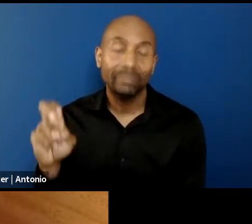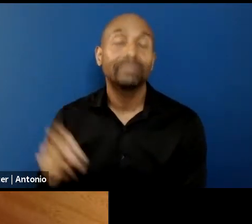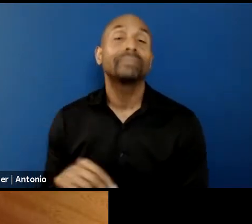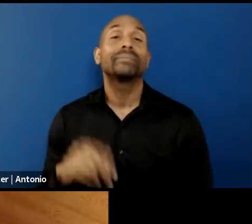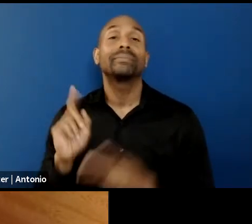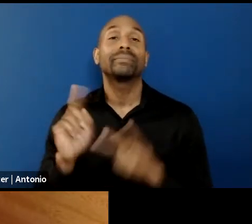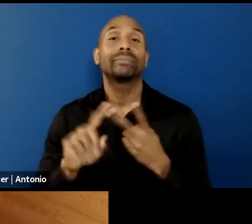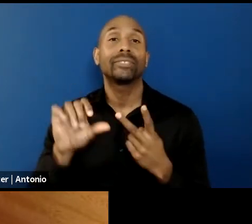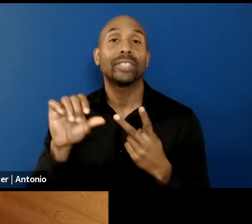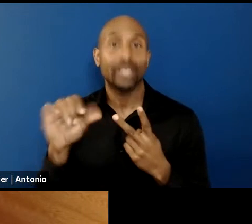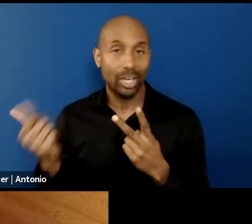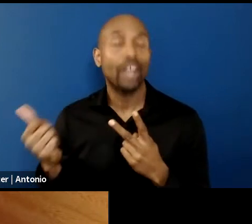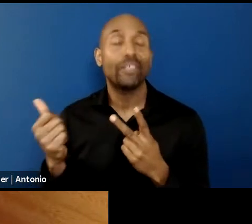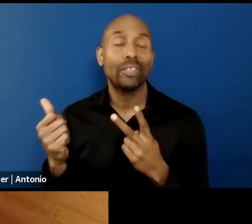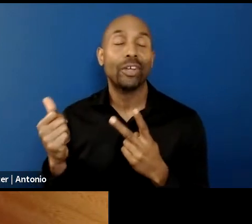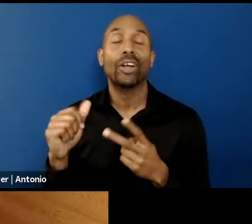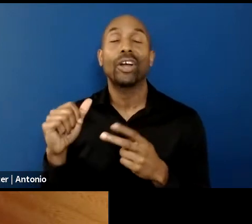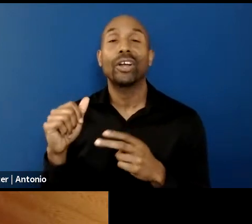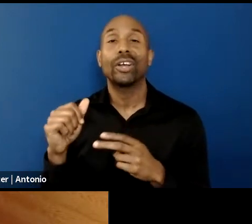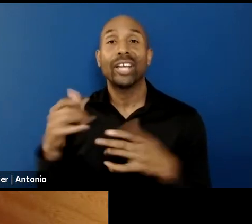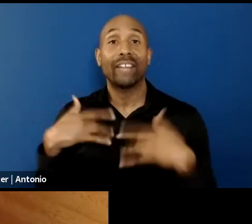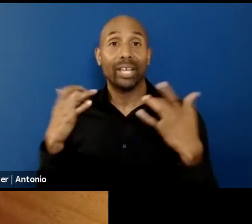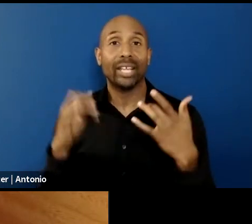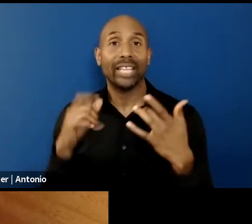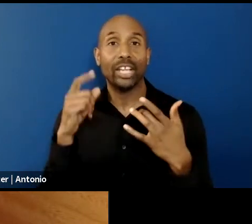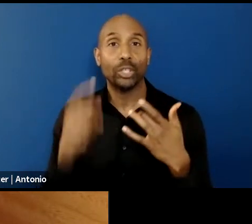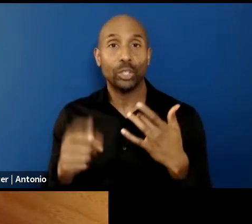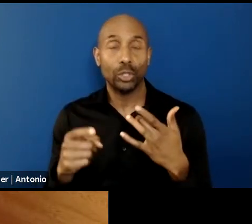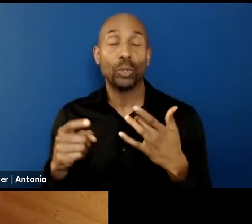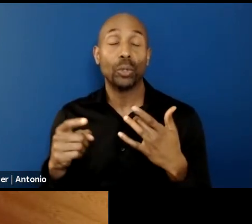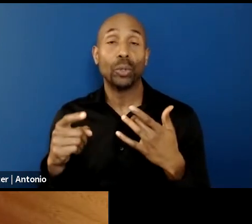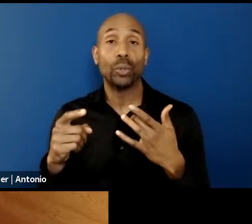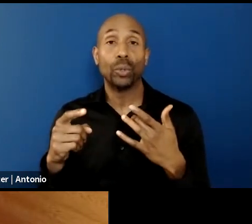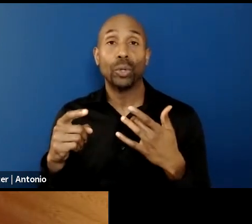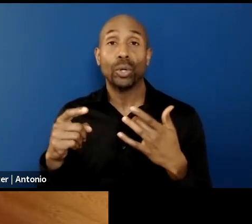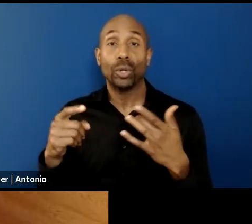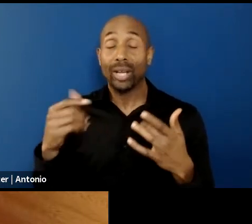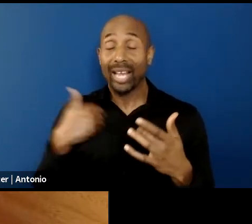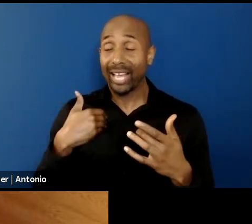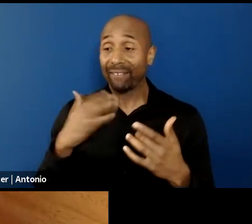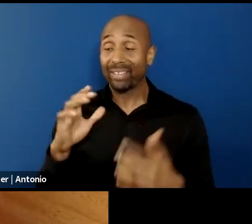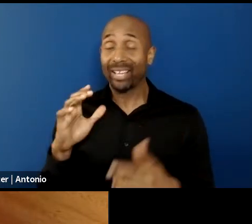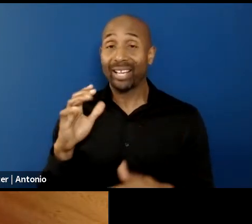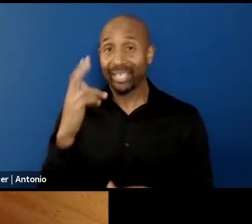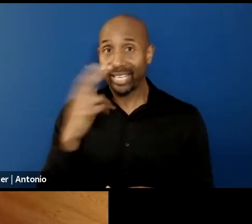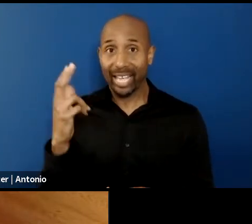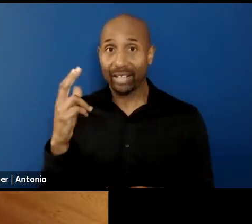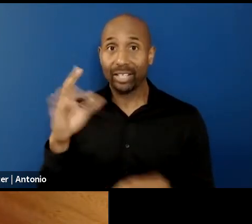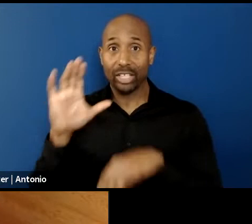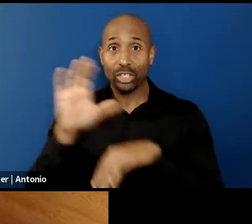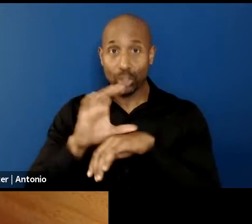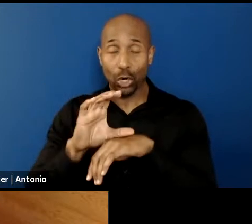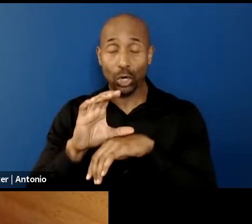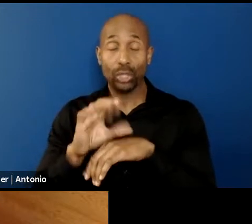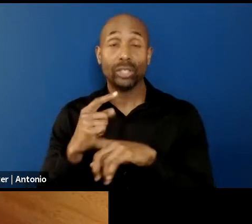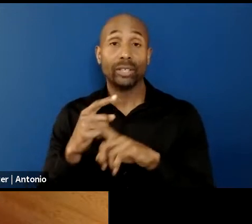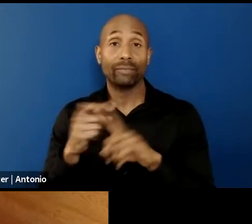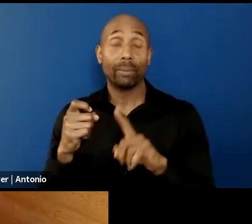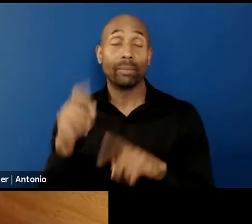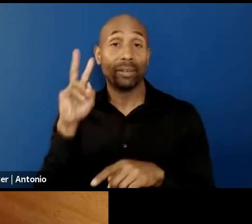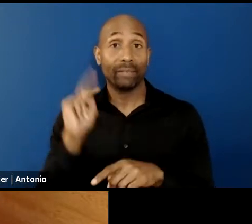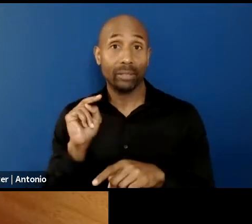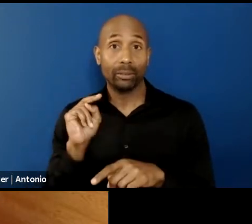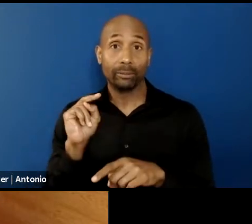where you basically undigged a 200-year-old Catholic church from Vietnam and that you